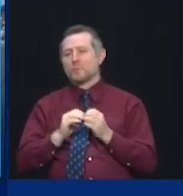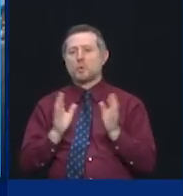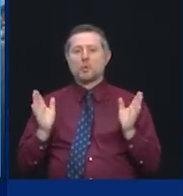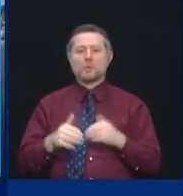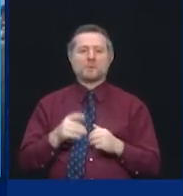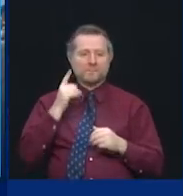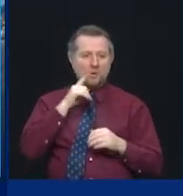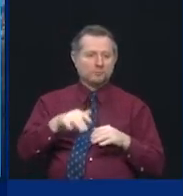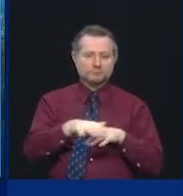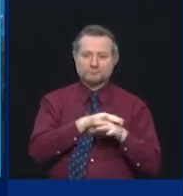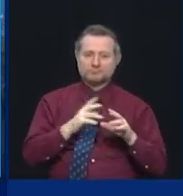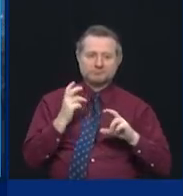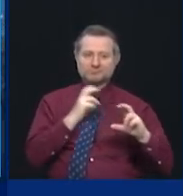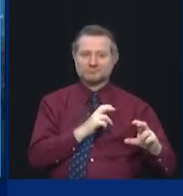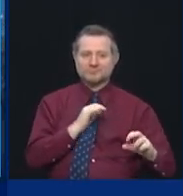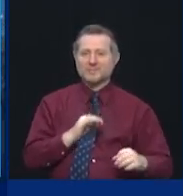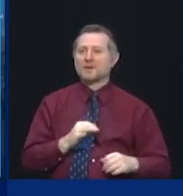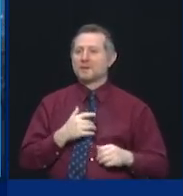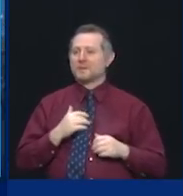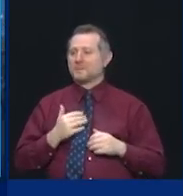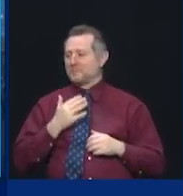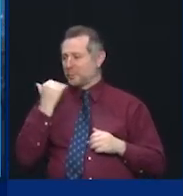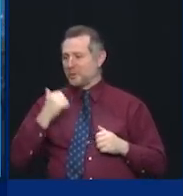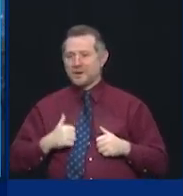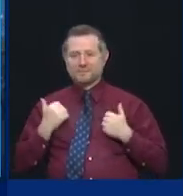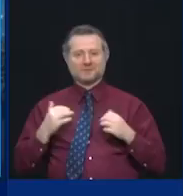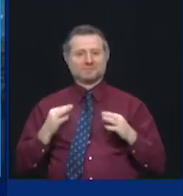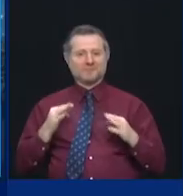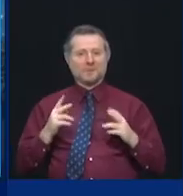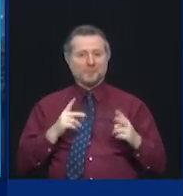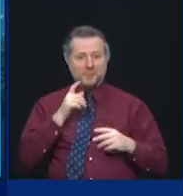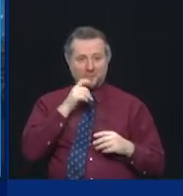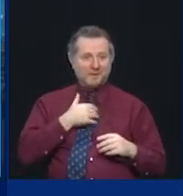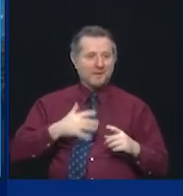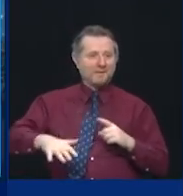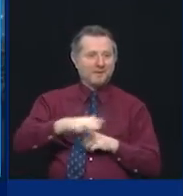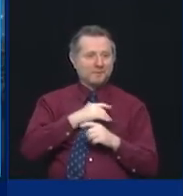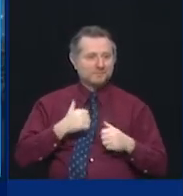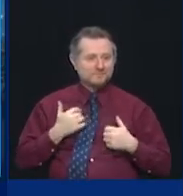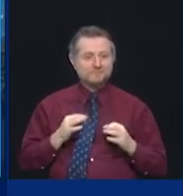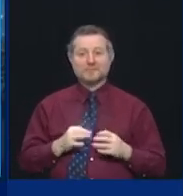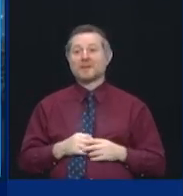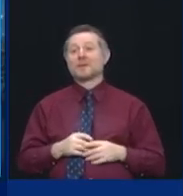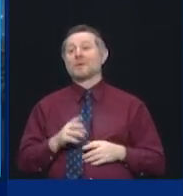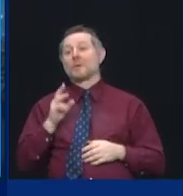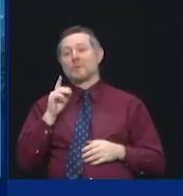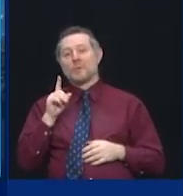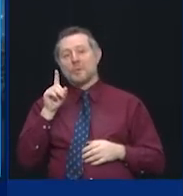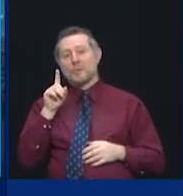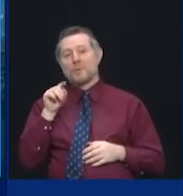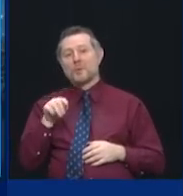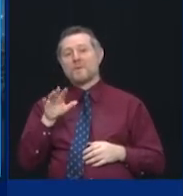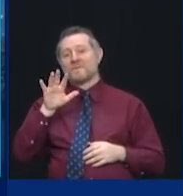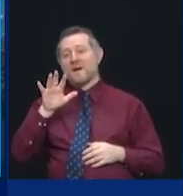that surround the convention center, 1.5 billion dollar expansion,